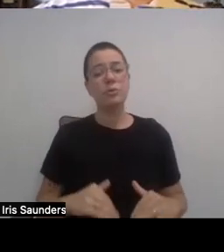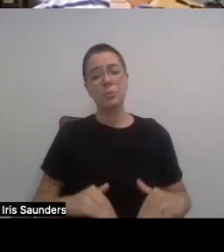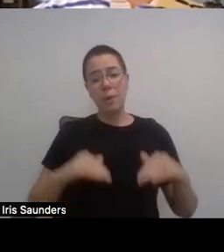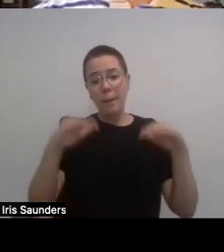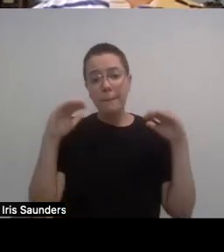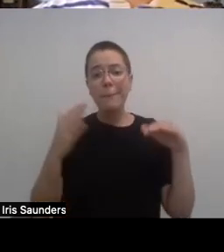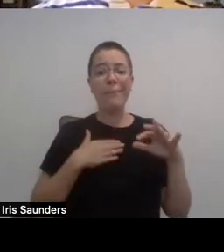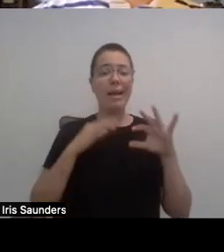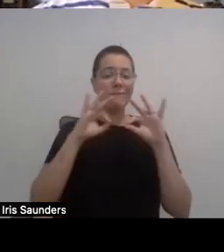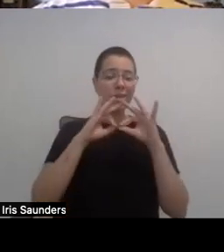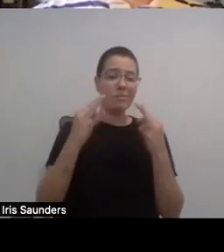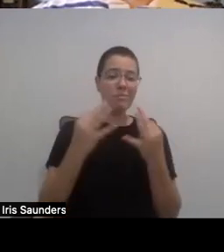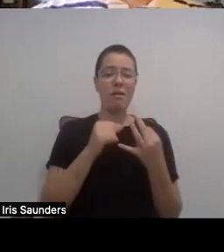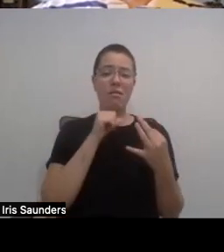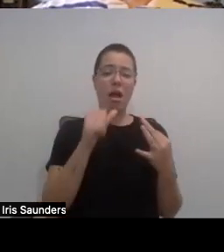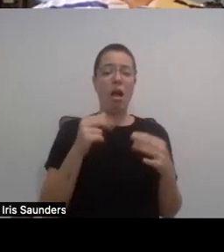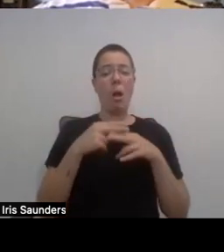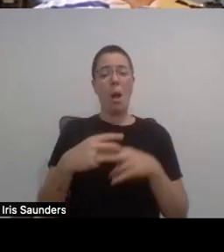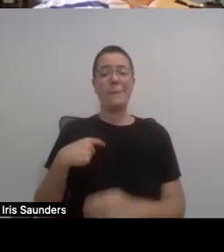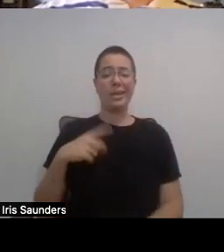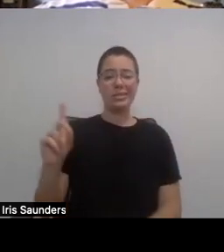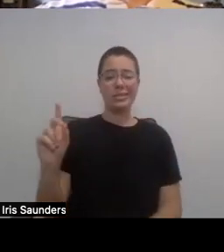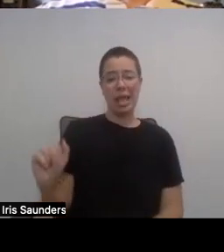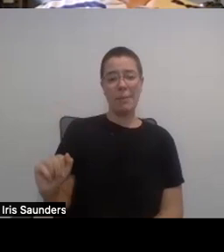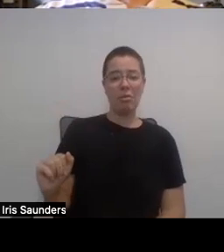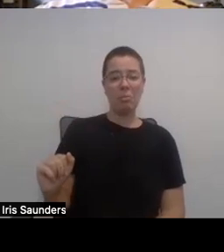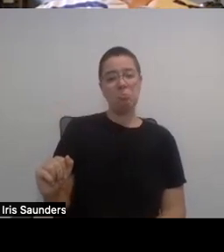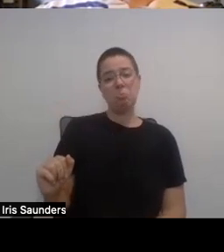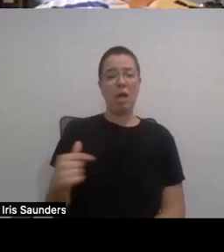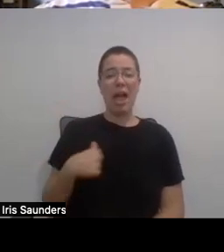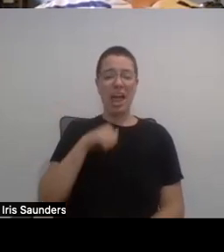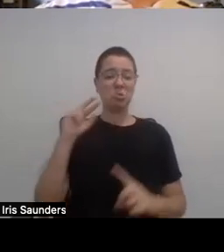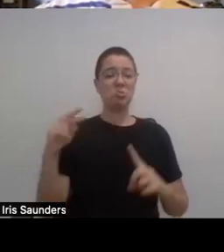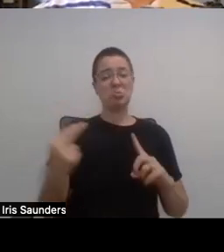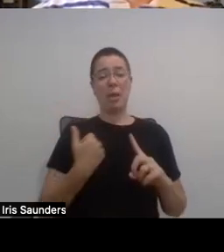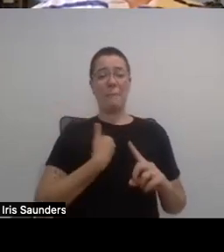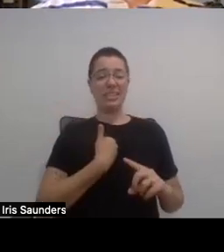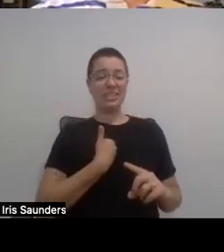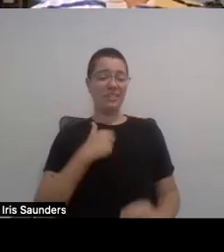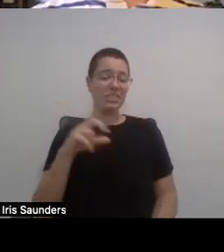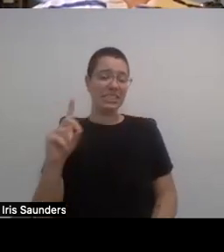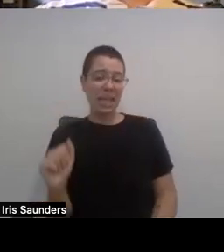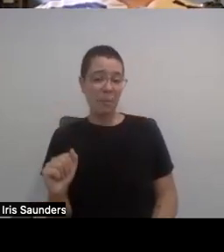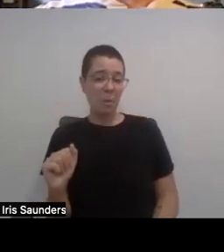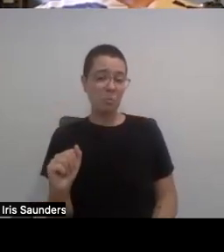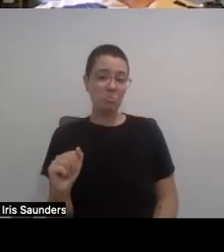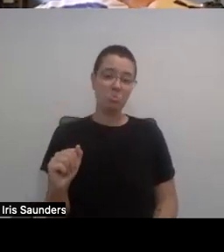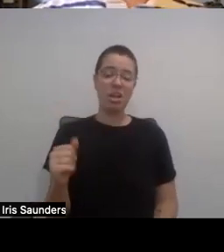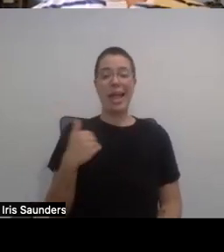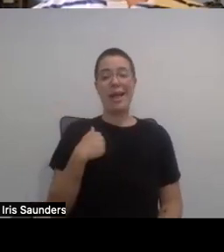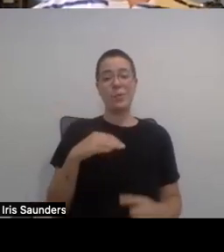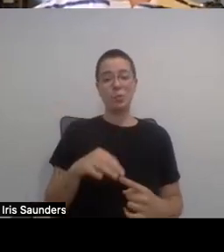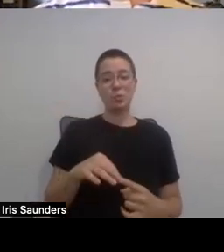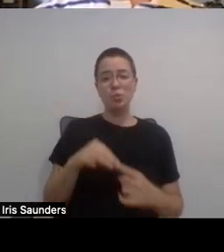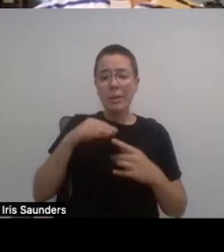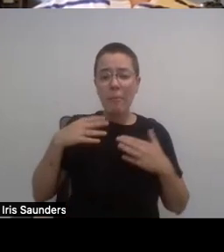family, we never really referred to me as disabled. And I really don't perceive myself as disabled. I have a very unique body